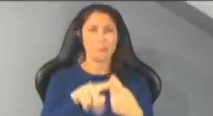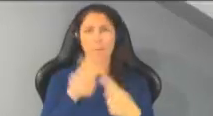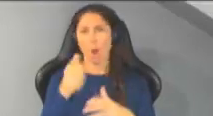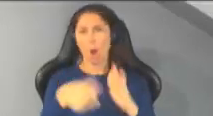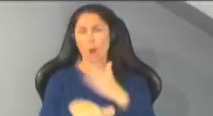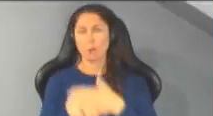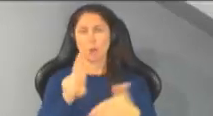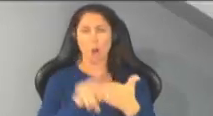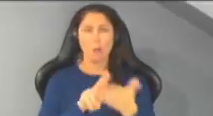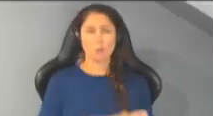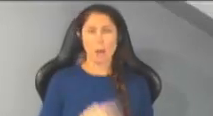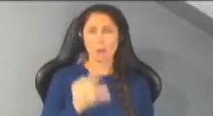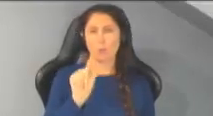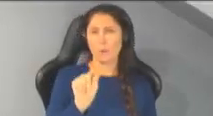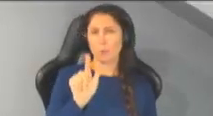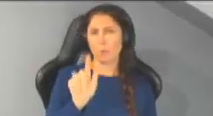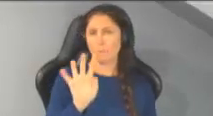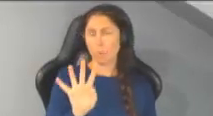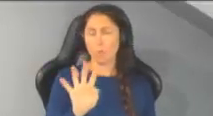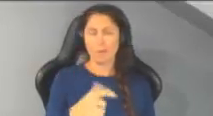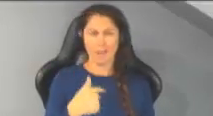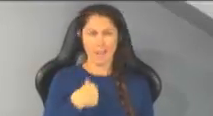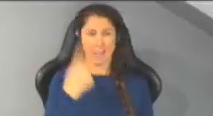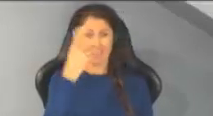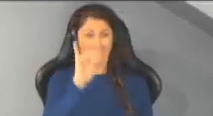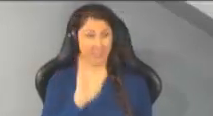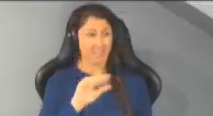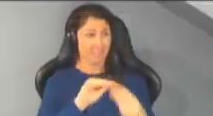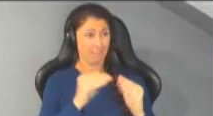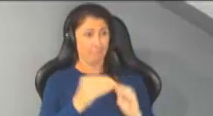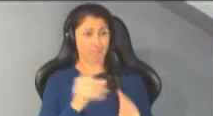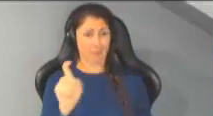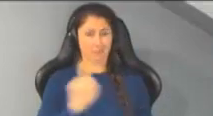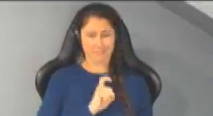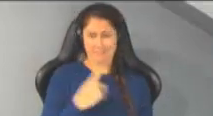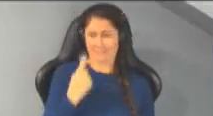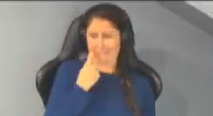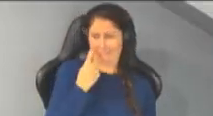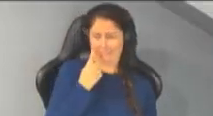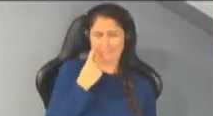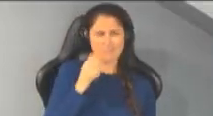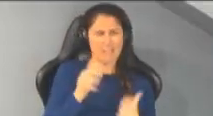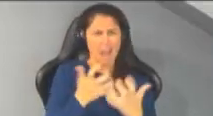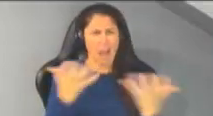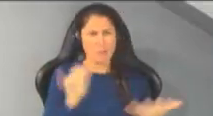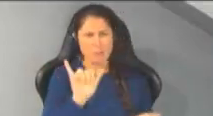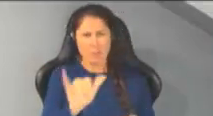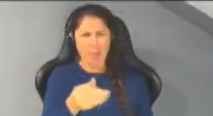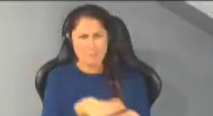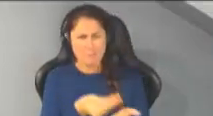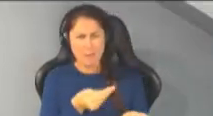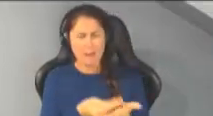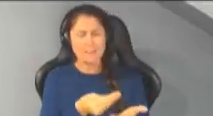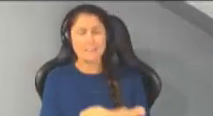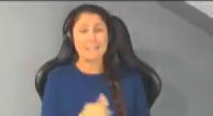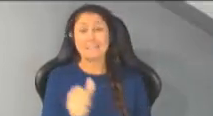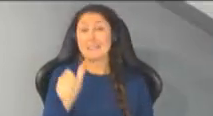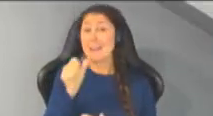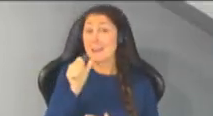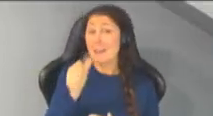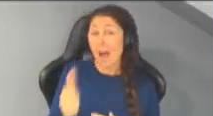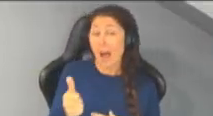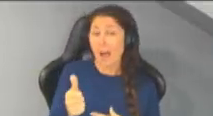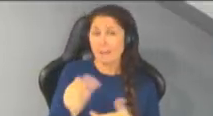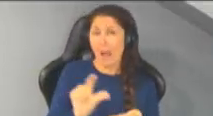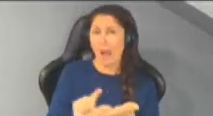2024 and i think these figures were given to us not too long ago but how much of that money is not allocated